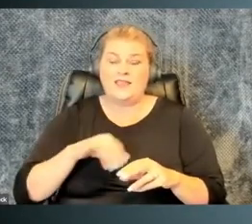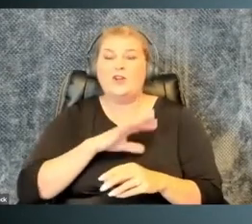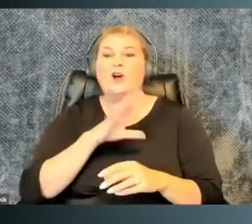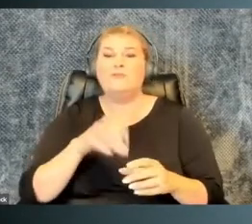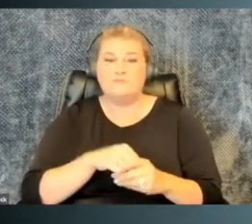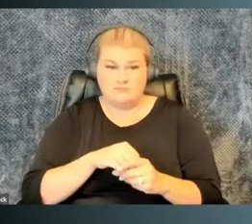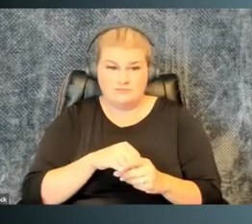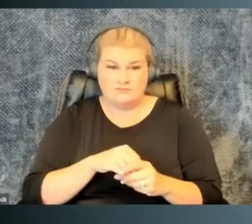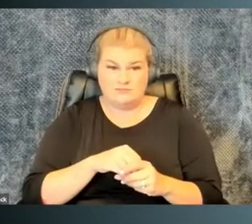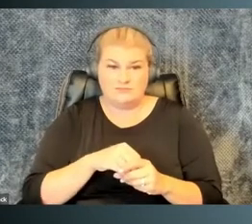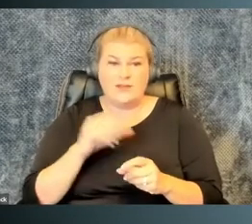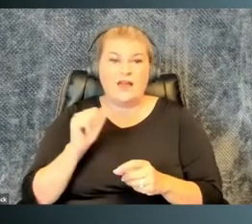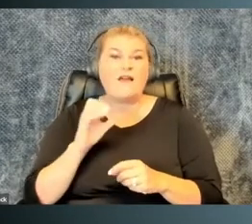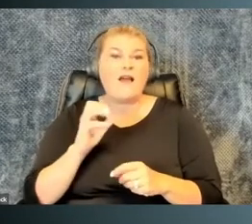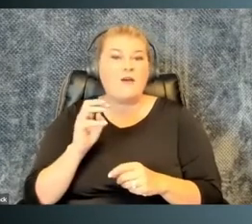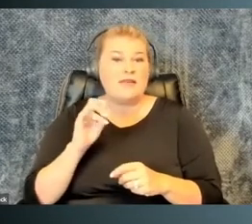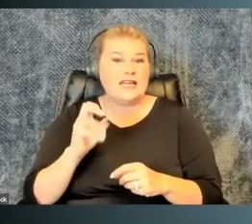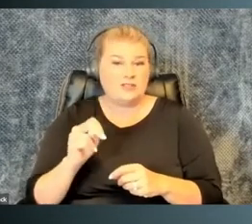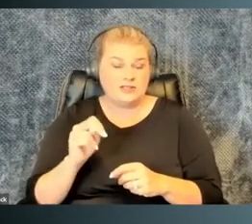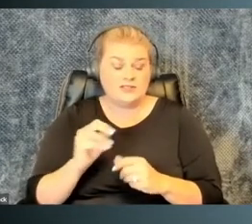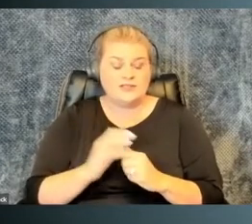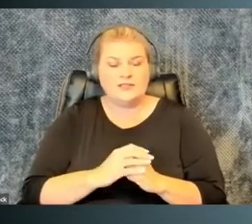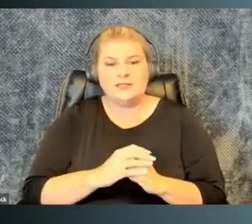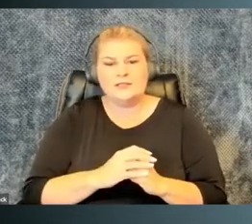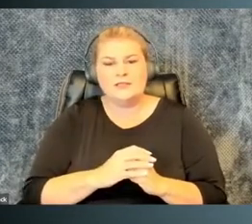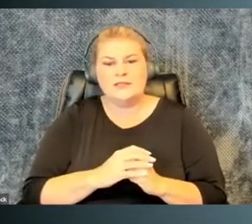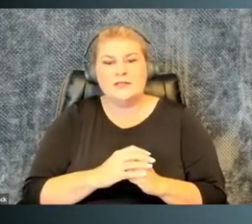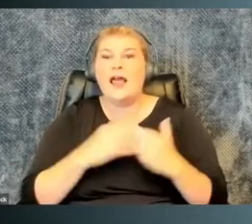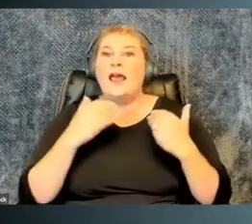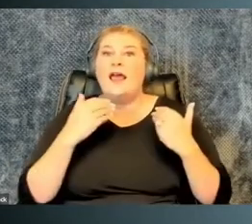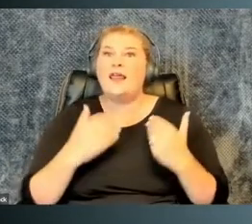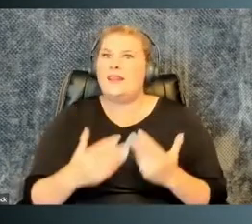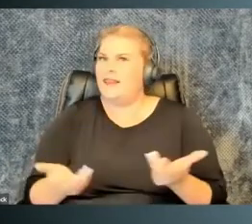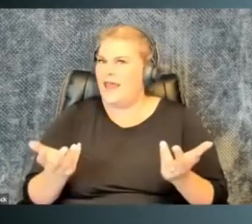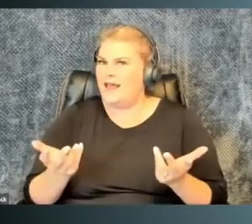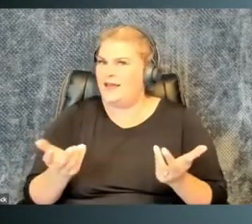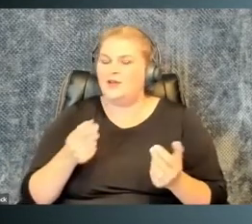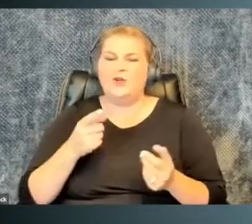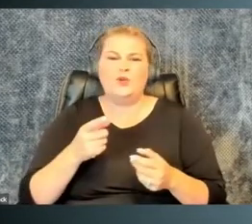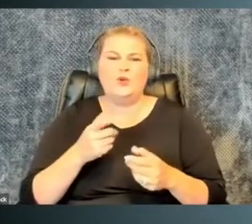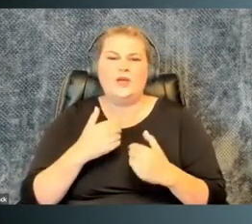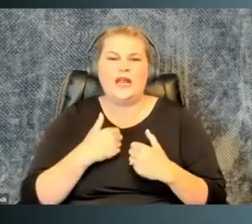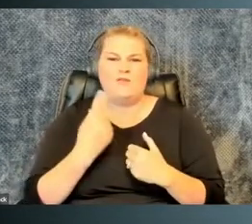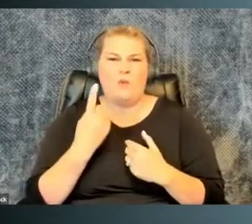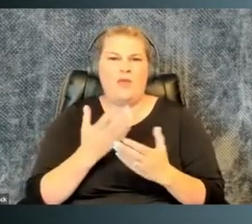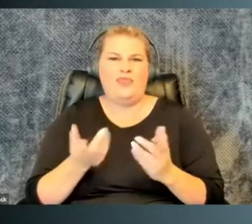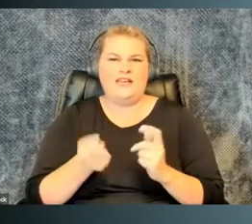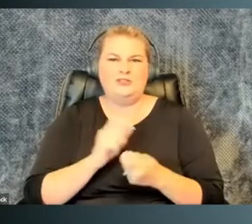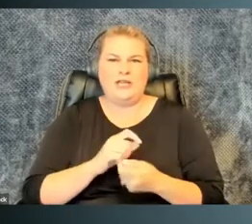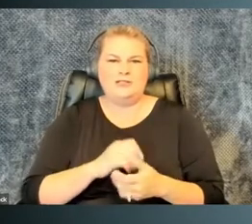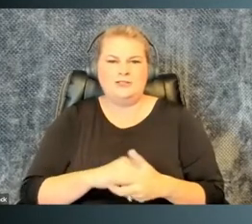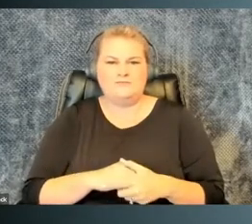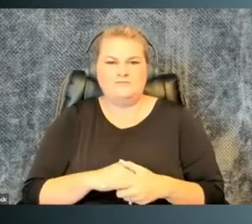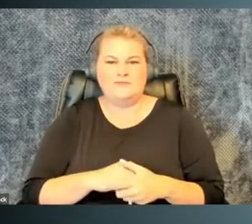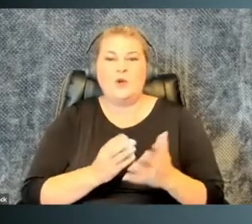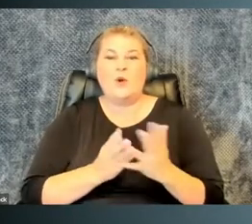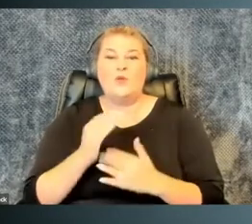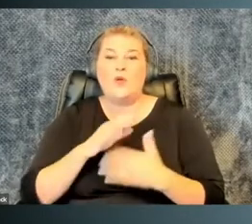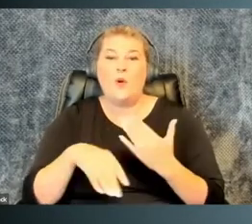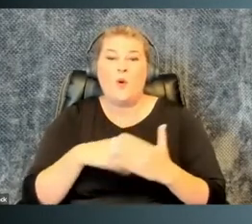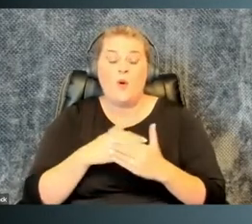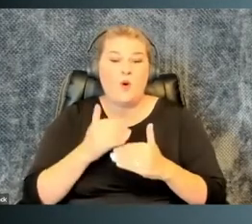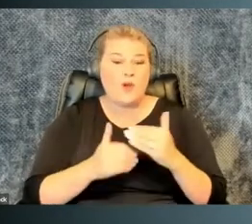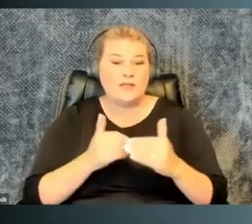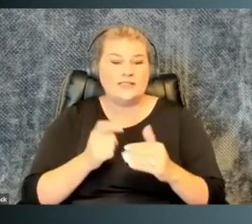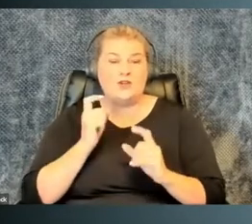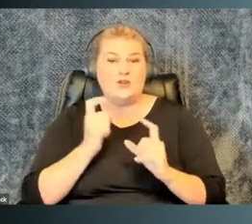job are part of what, you know, constitutes, you know, an accommodation in these cases. And then you can get that one thing